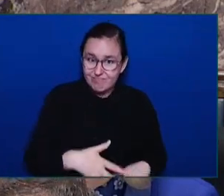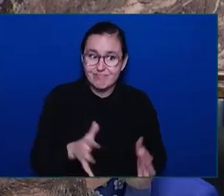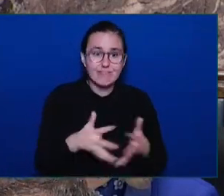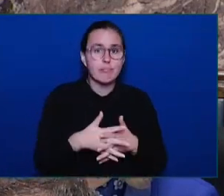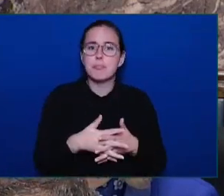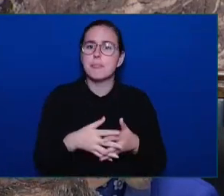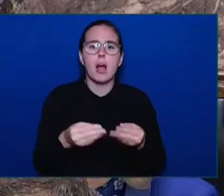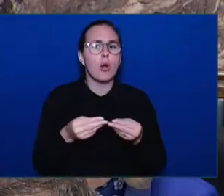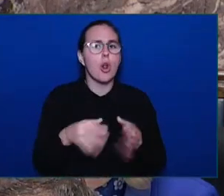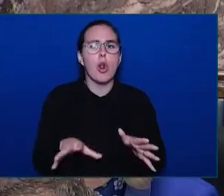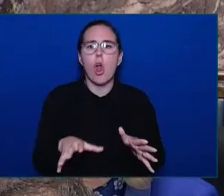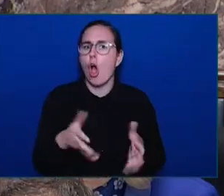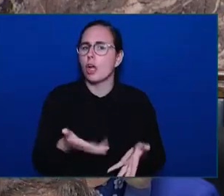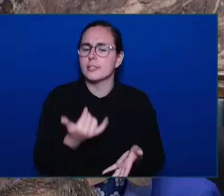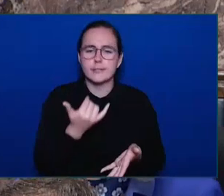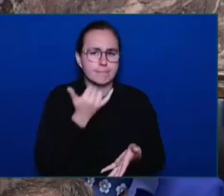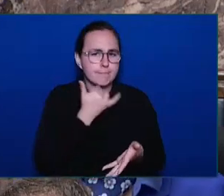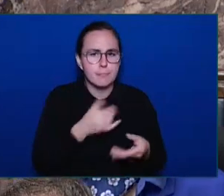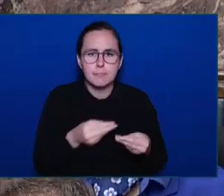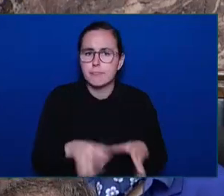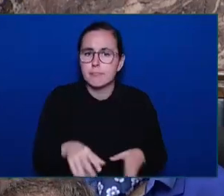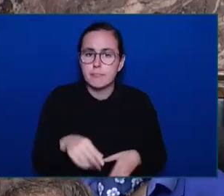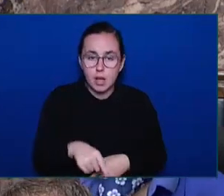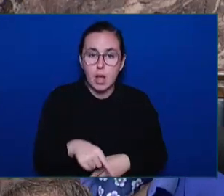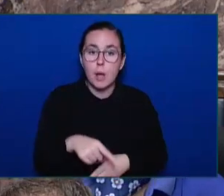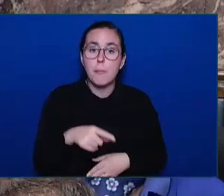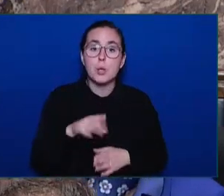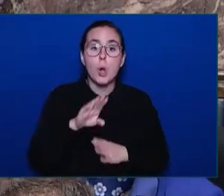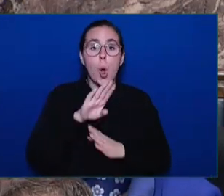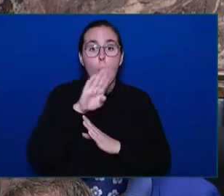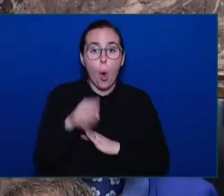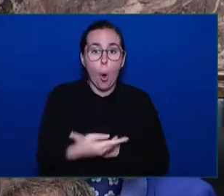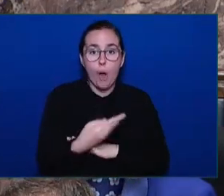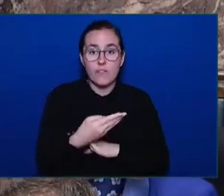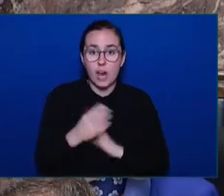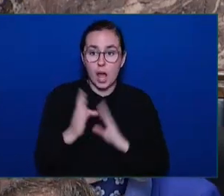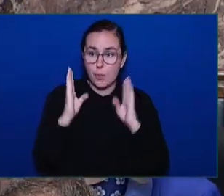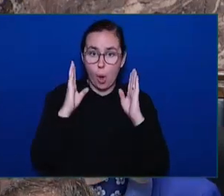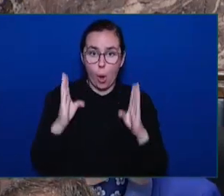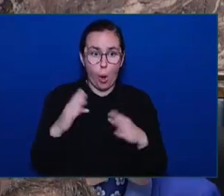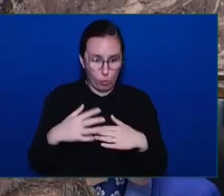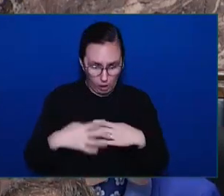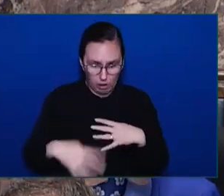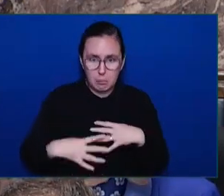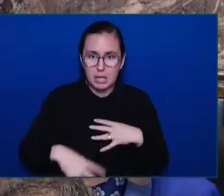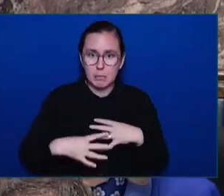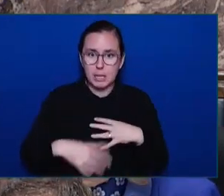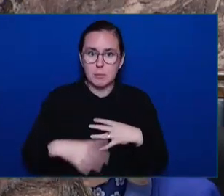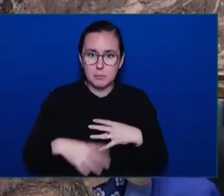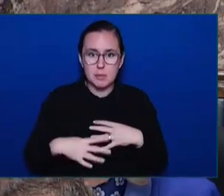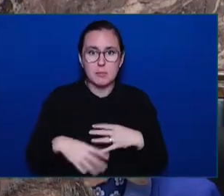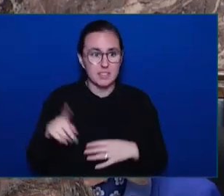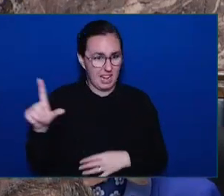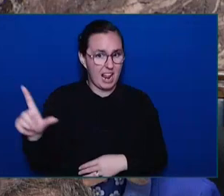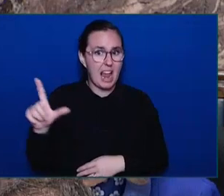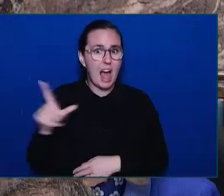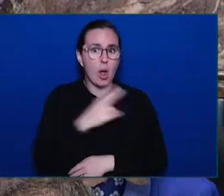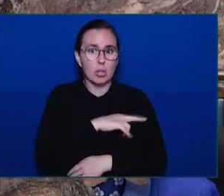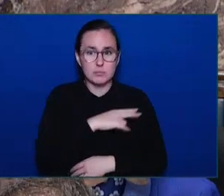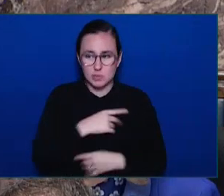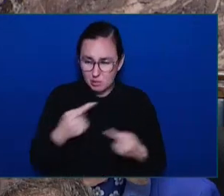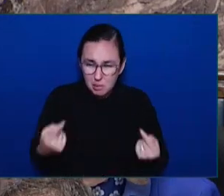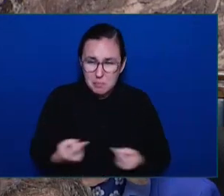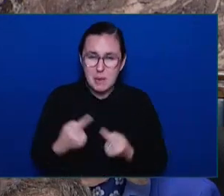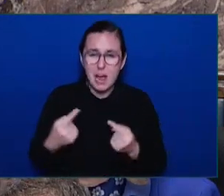Langley overnight, bleeding heavily and experiencing excruciating pain. And in Sonia's words,